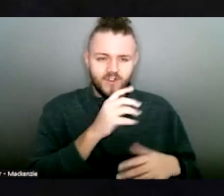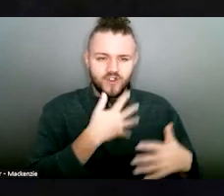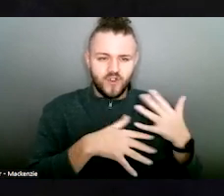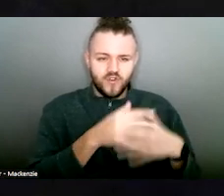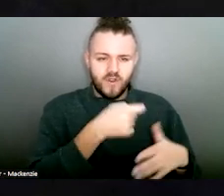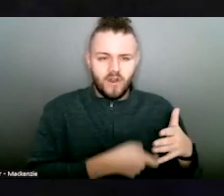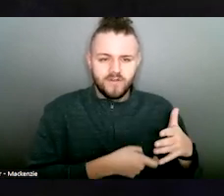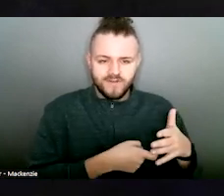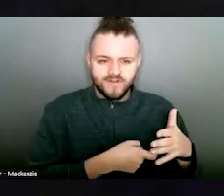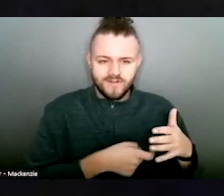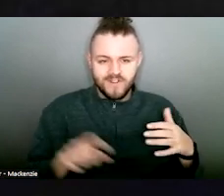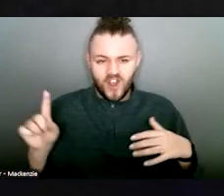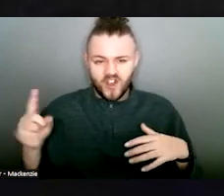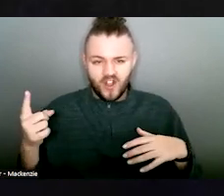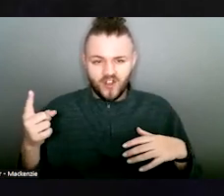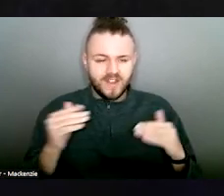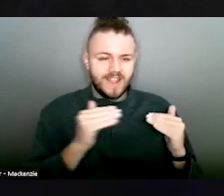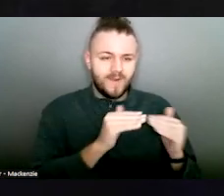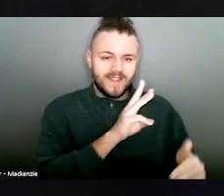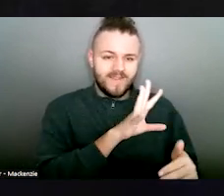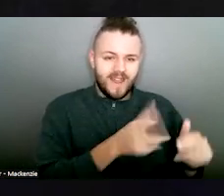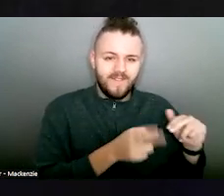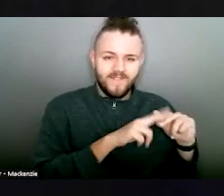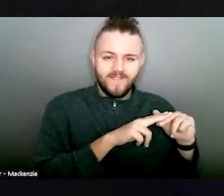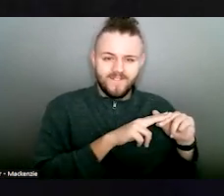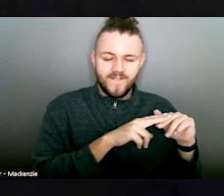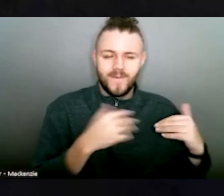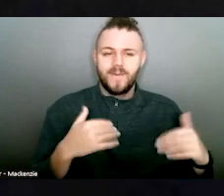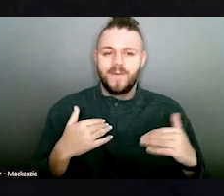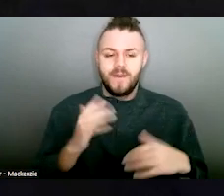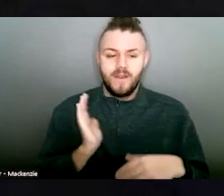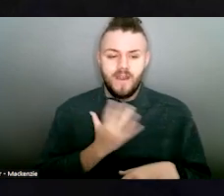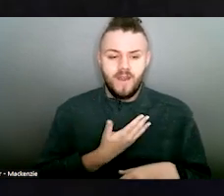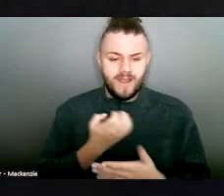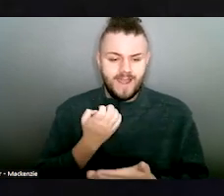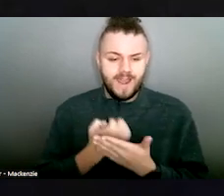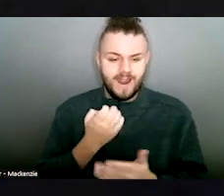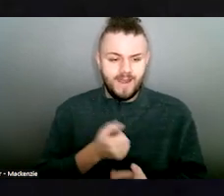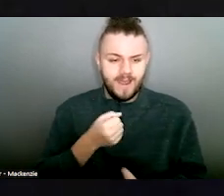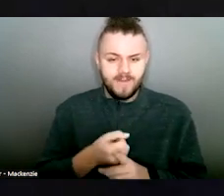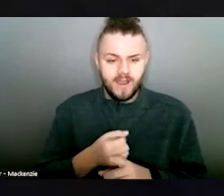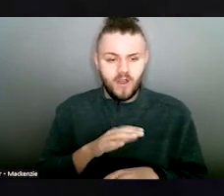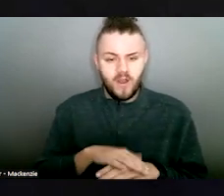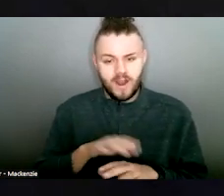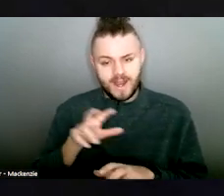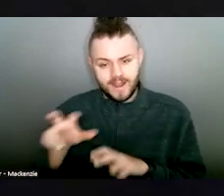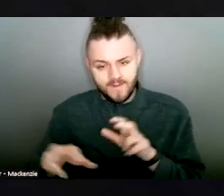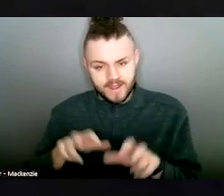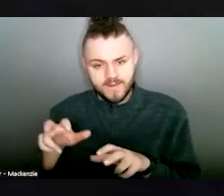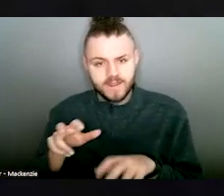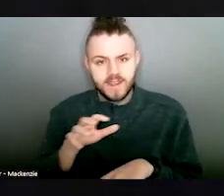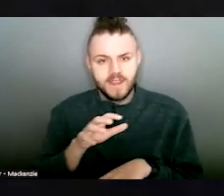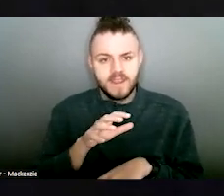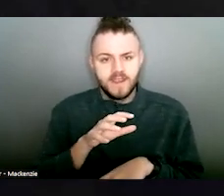Our talking points today, the economic impact, the return on investment, and next, how cuts